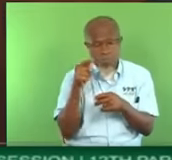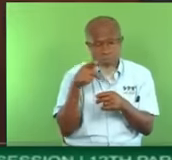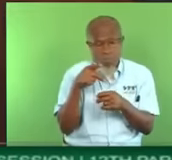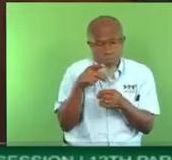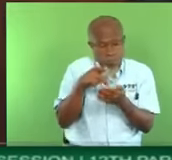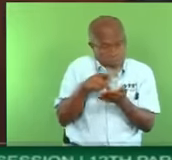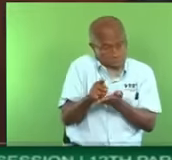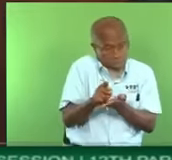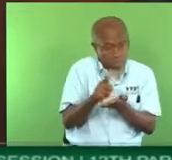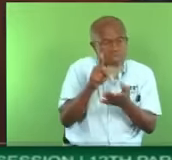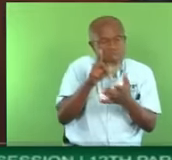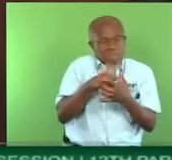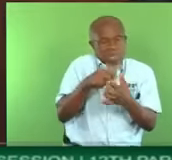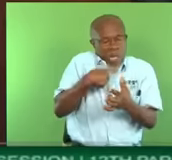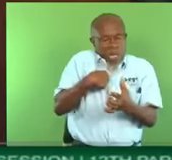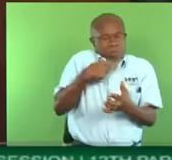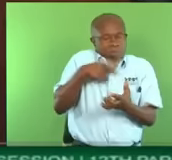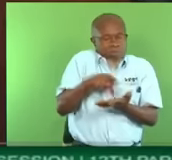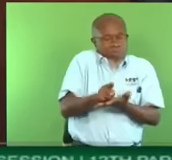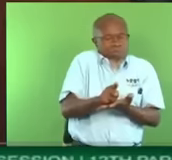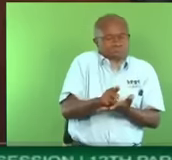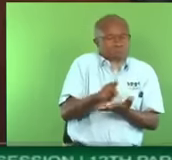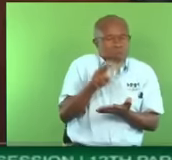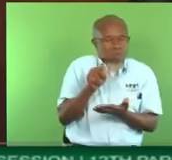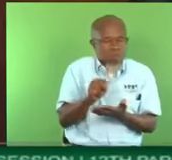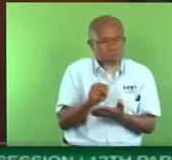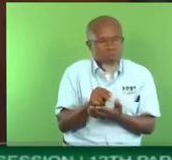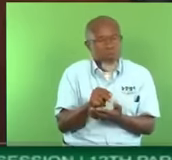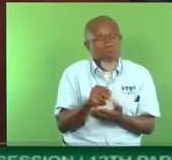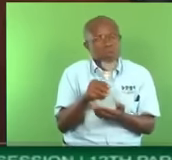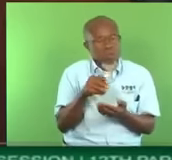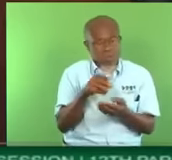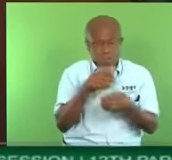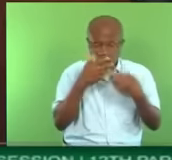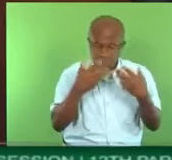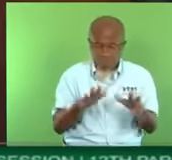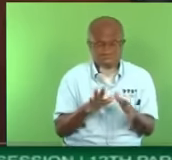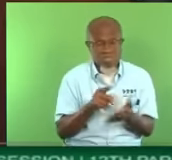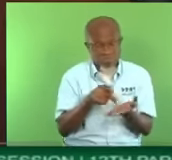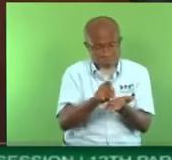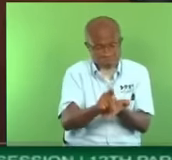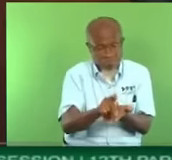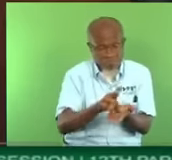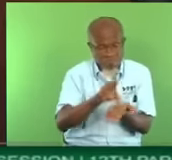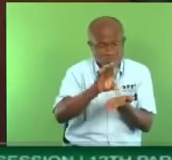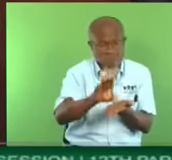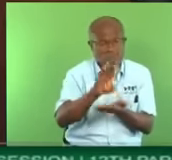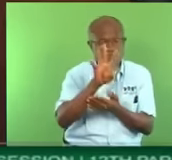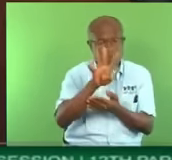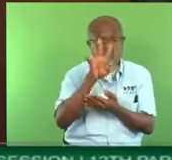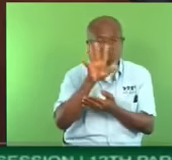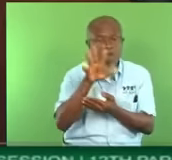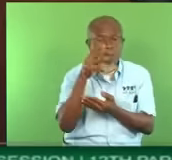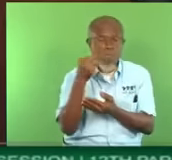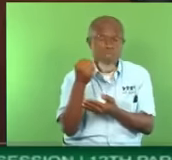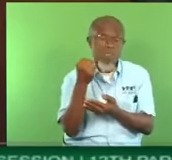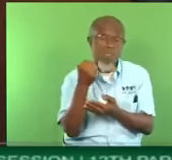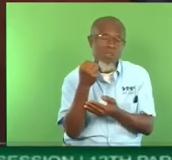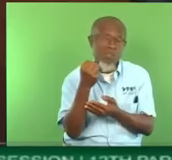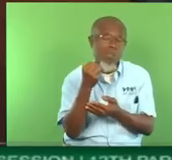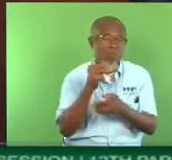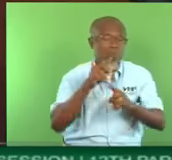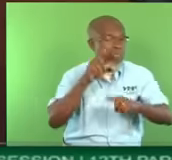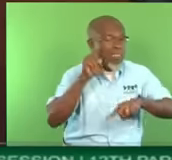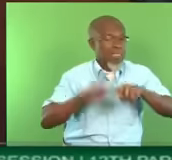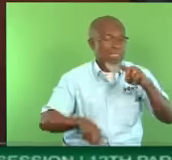And Madam Speaker, they spent 45 million dollars plus, but they cannot spend money. They